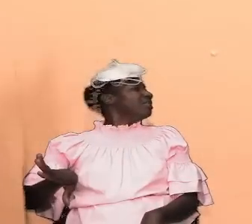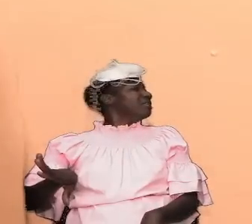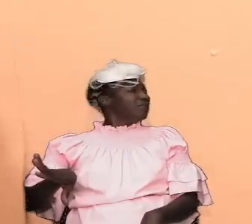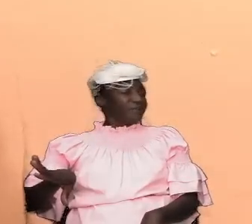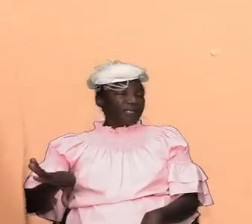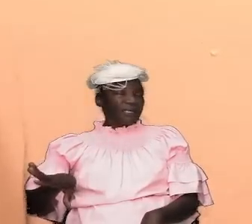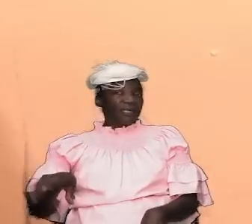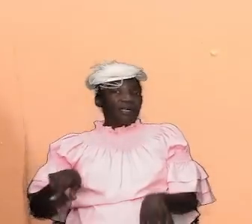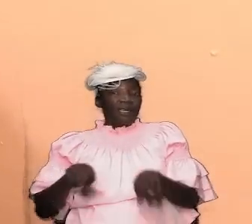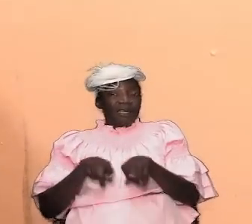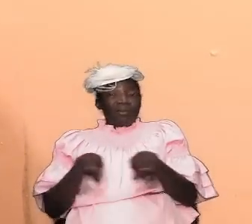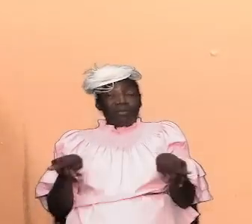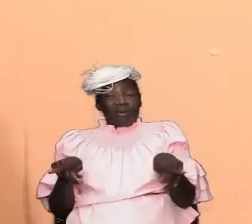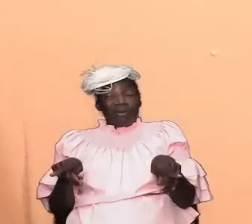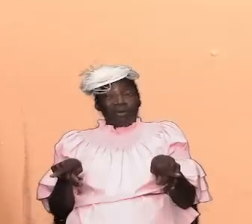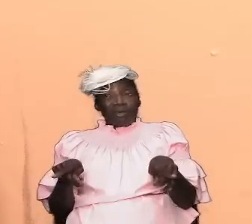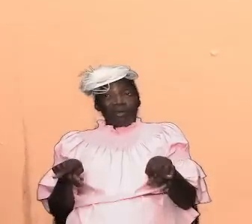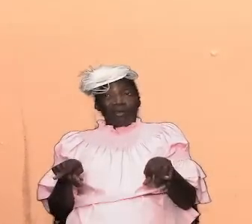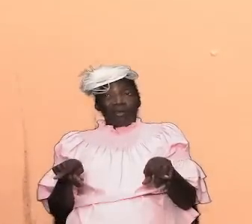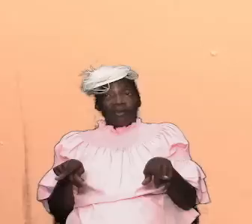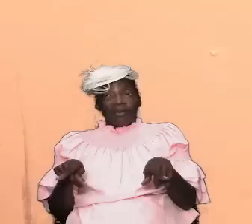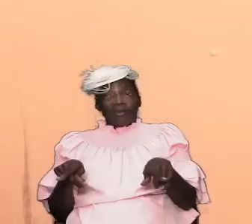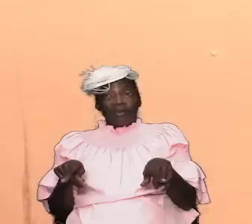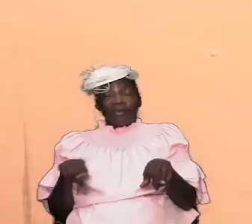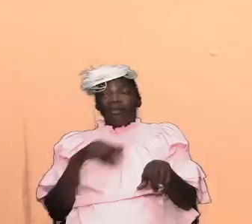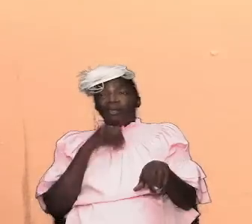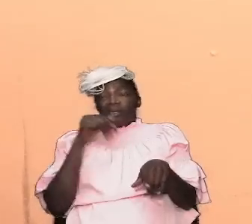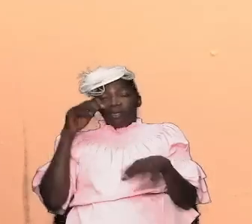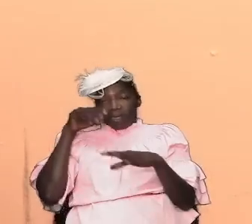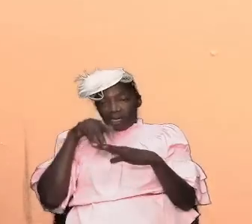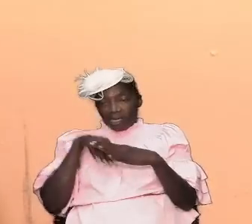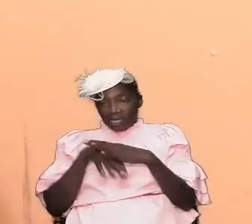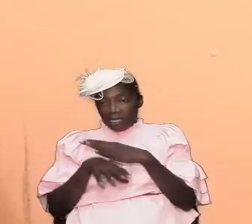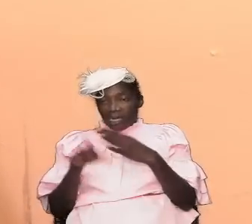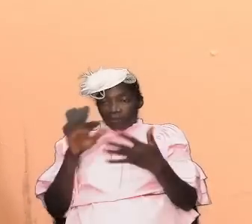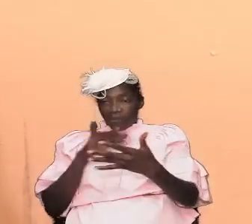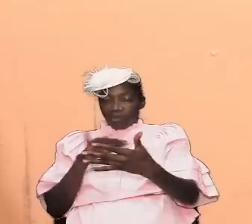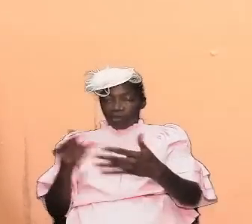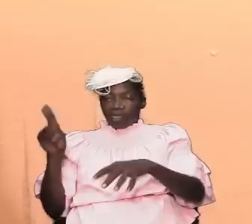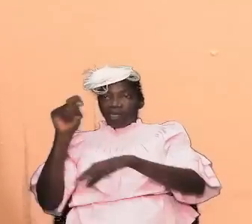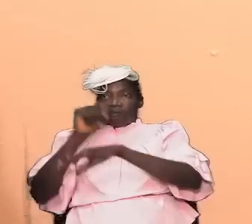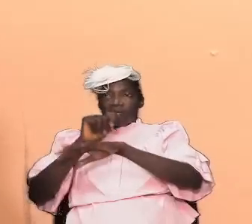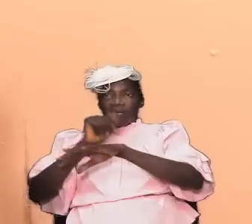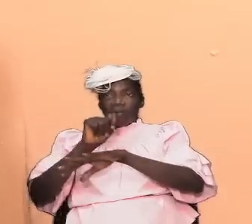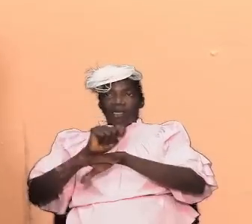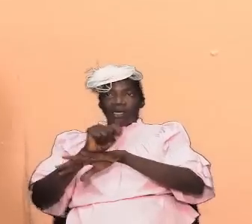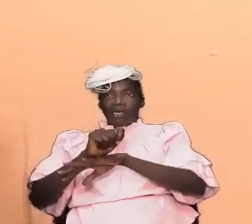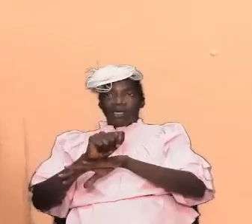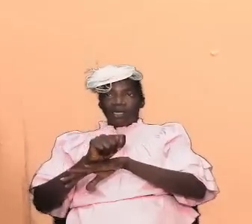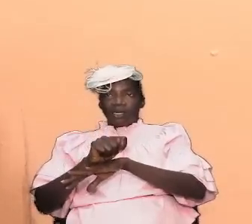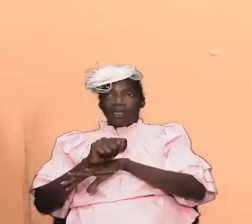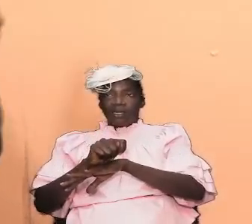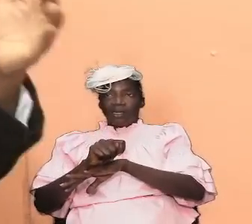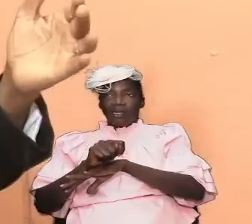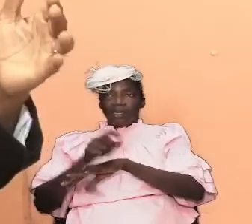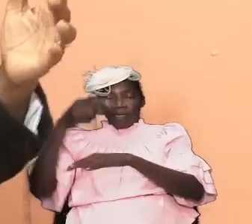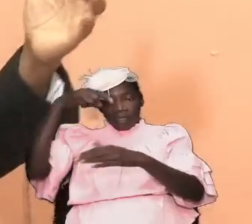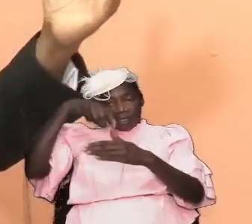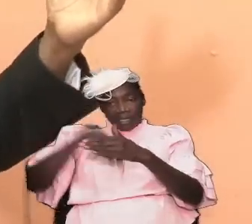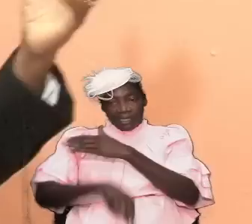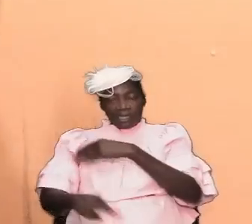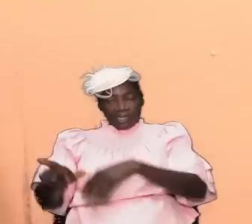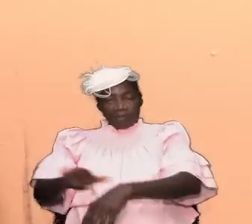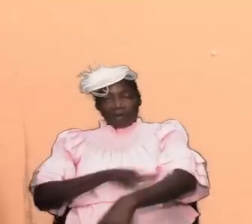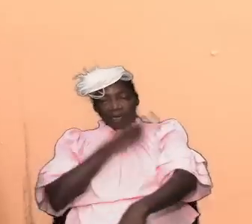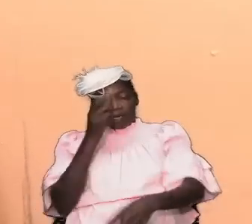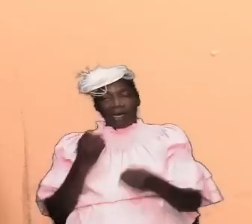and whereas we are not going to do an in-depth study of the tabernacle because that is a deep study and long and